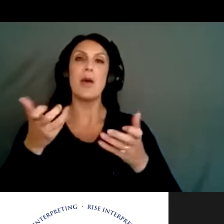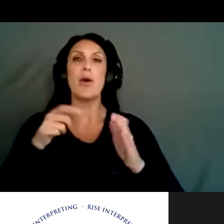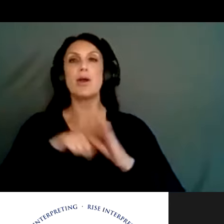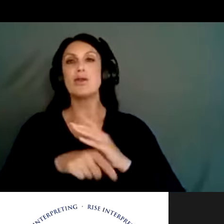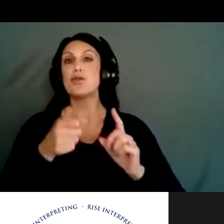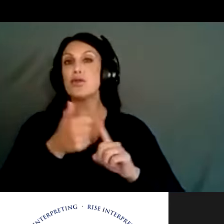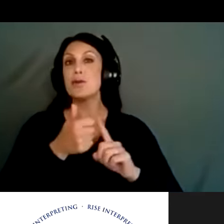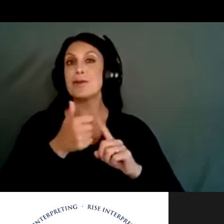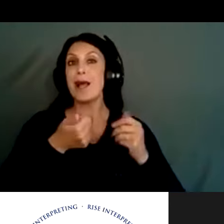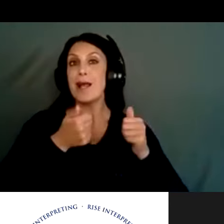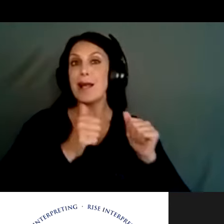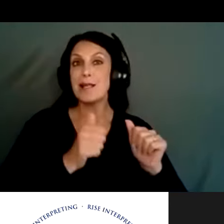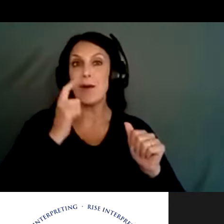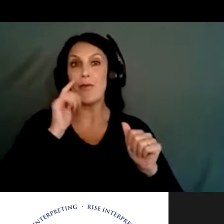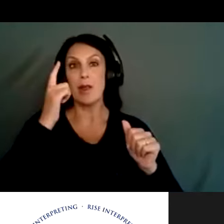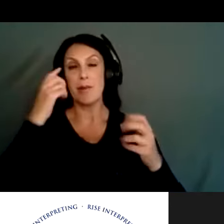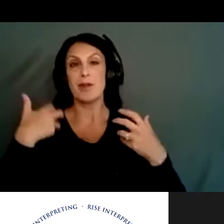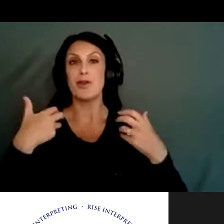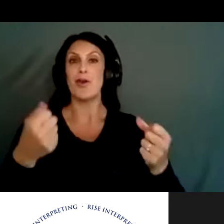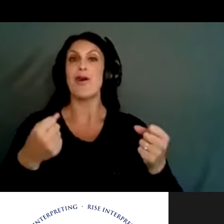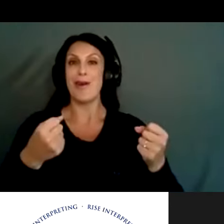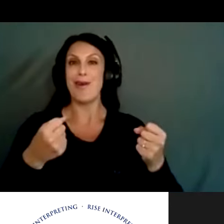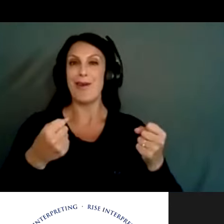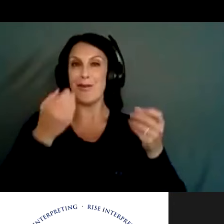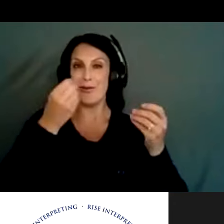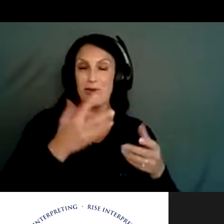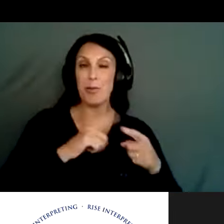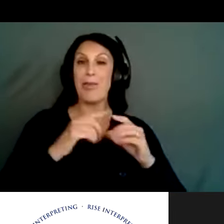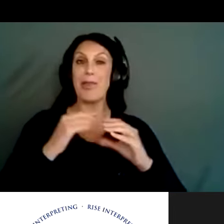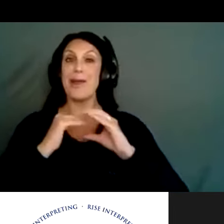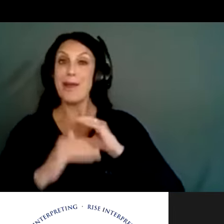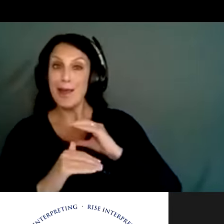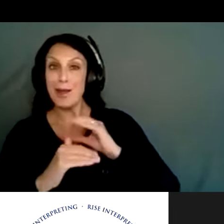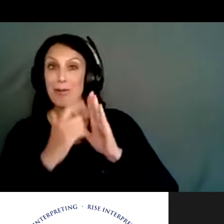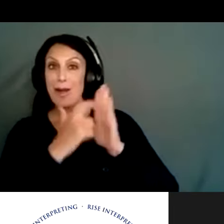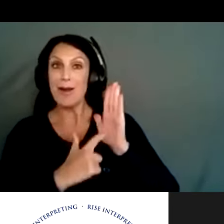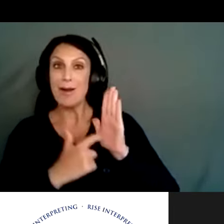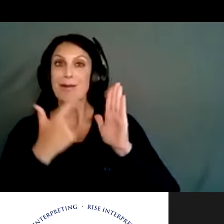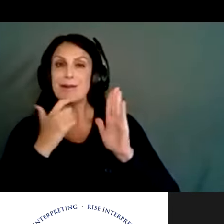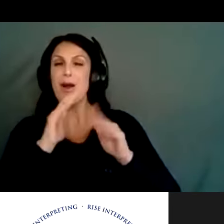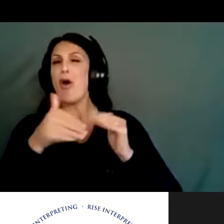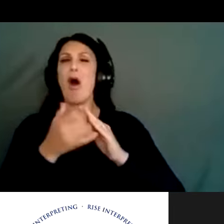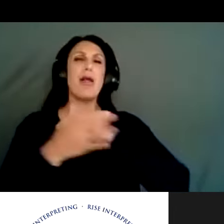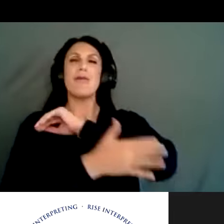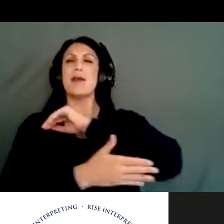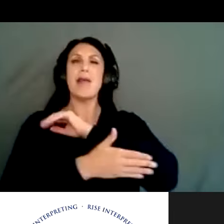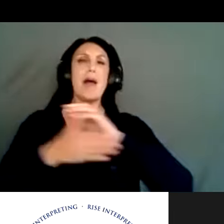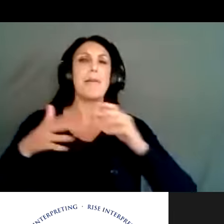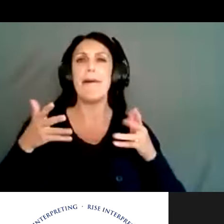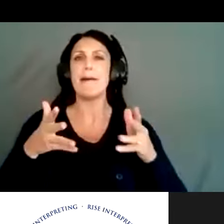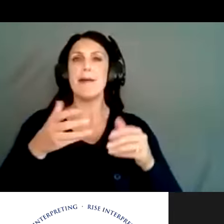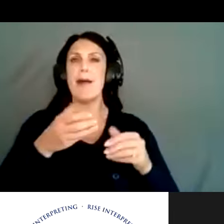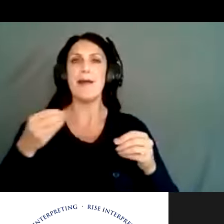and suicide attempts for their mental health initiative, but then in the email they asked for, uh, you know, all of the County anxiety and depression,